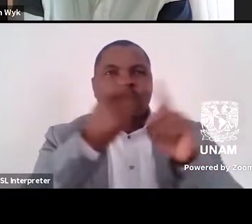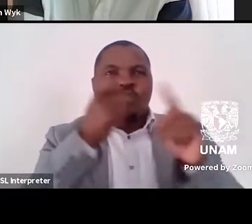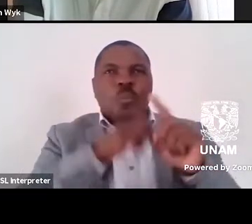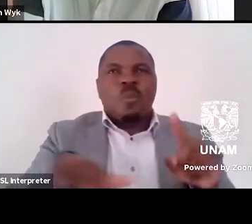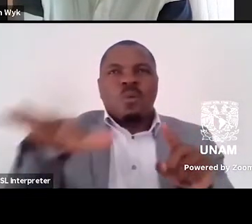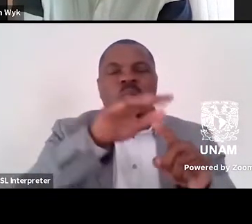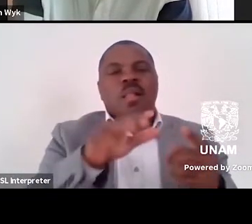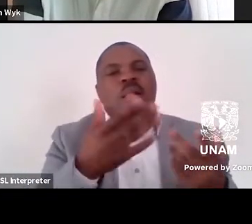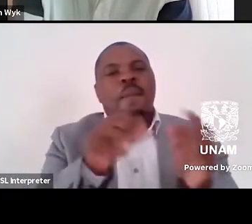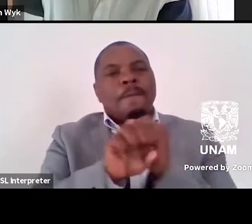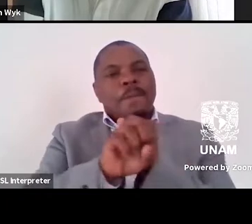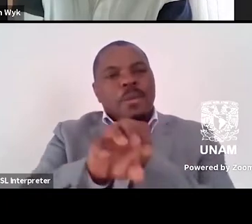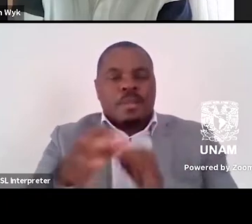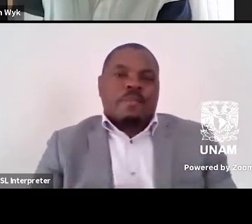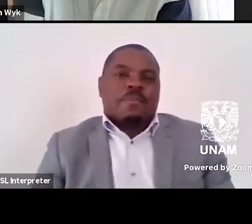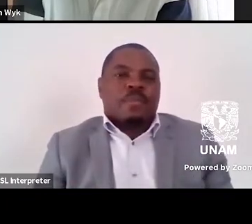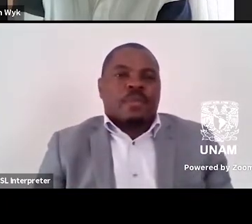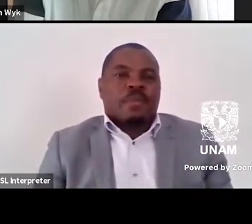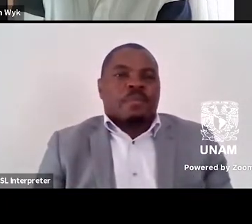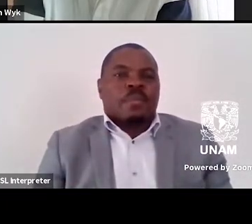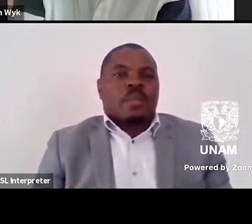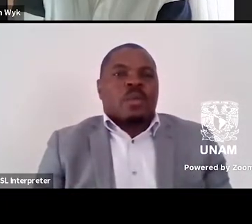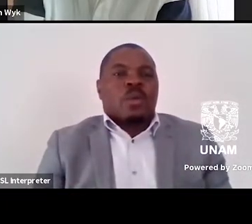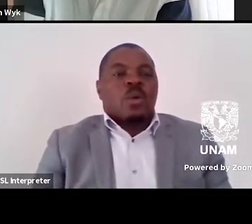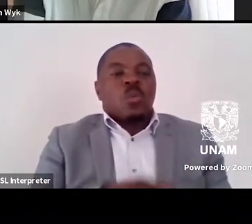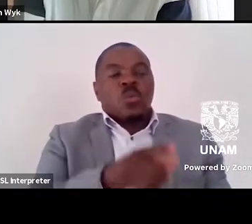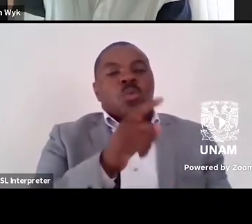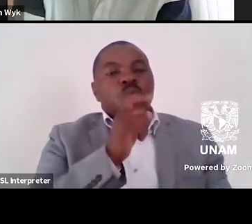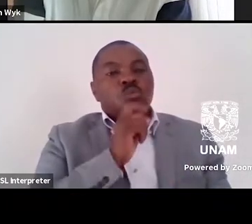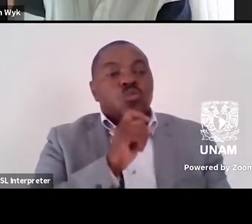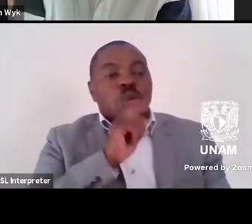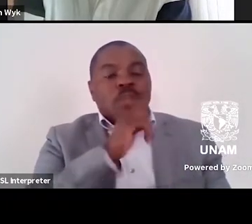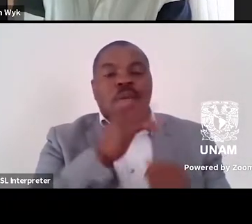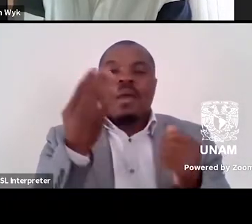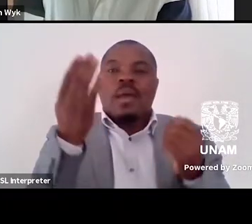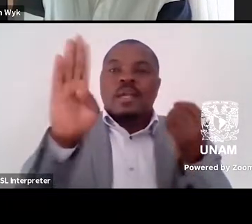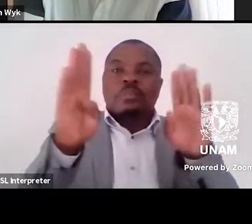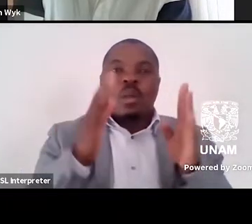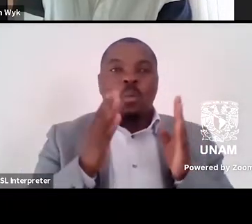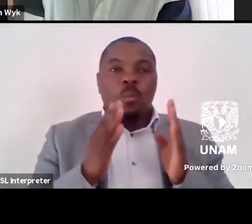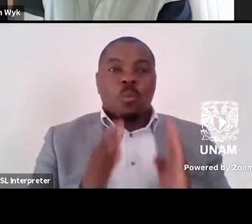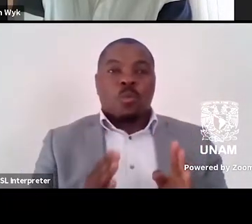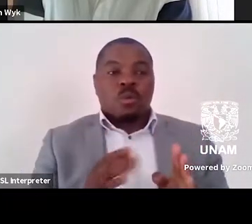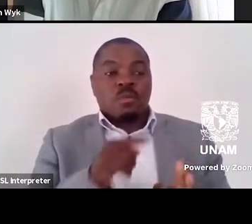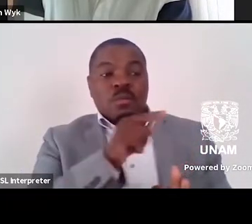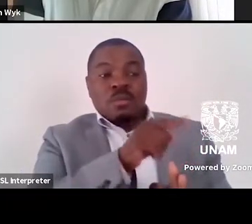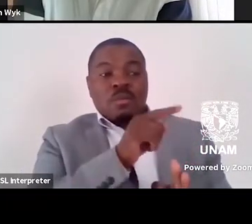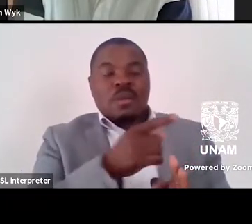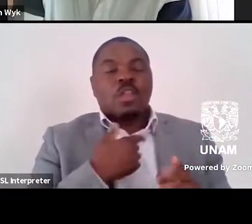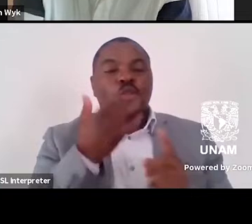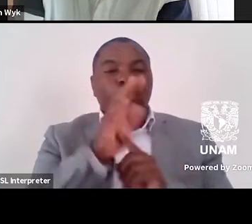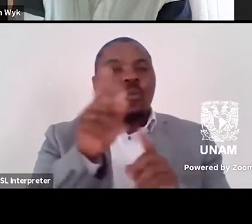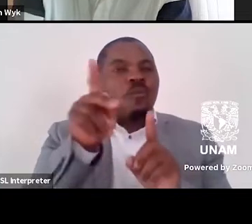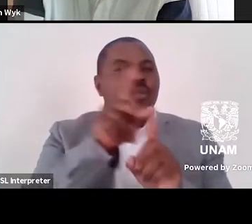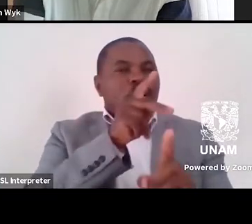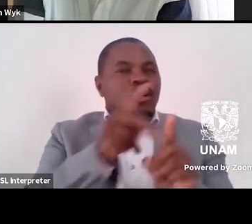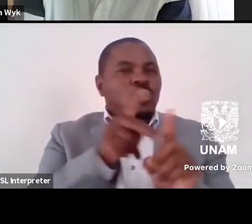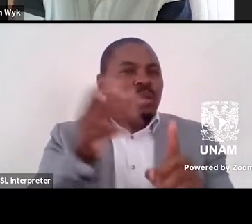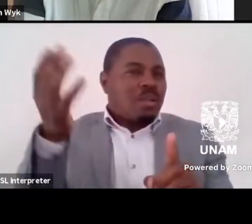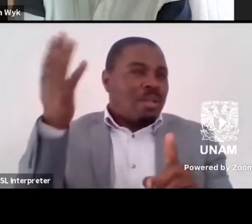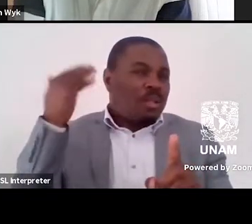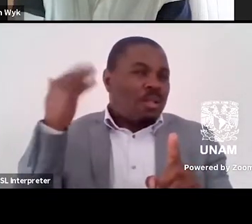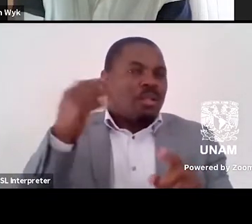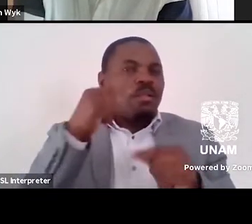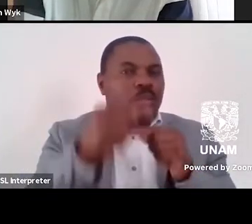terror, in order to exist, uses the cruel exhibition of bodies that underwent violence as part of those cycles.